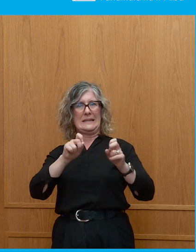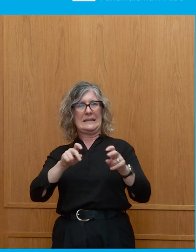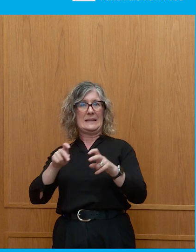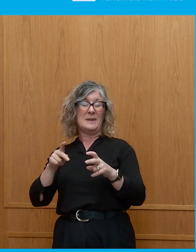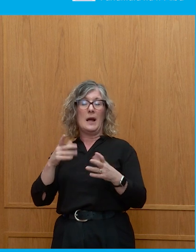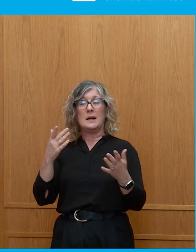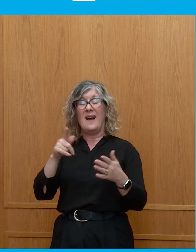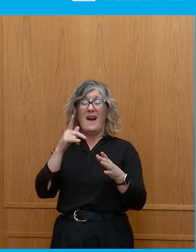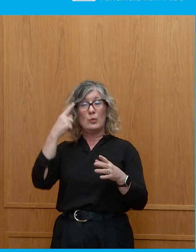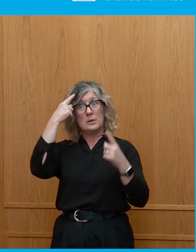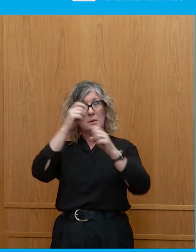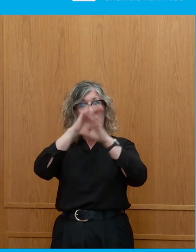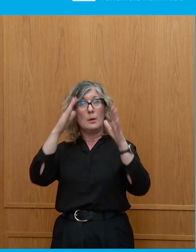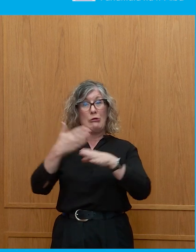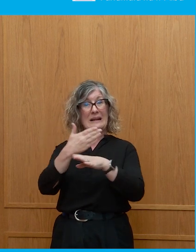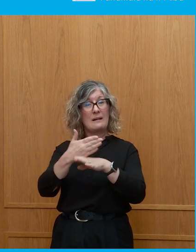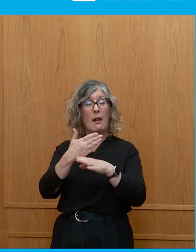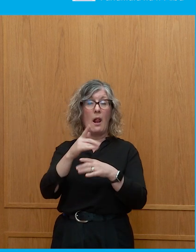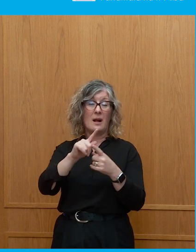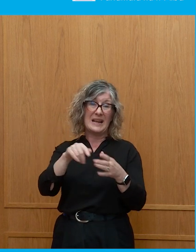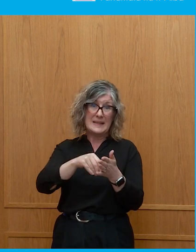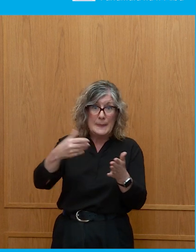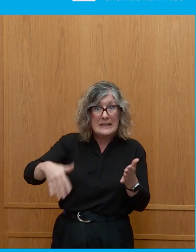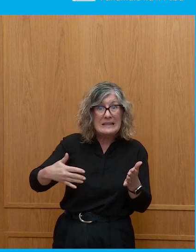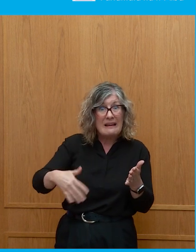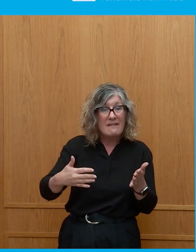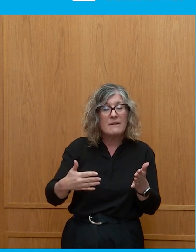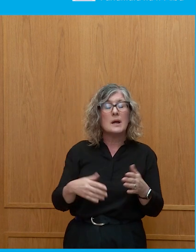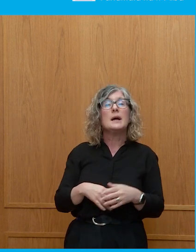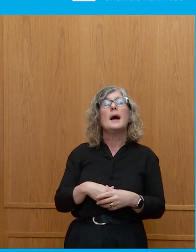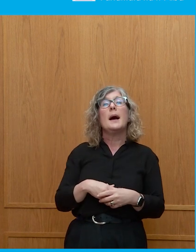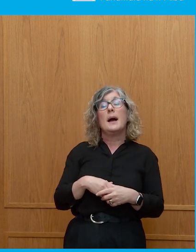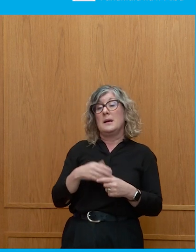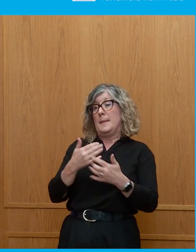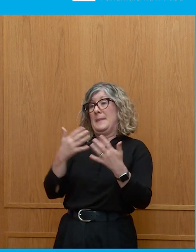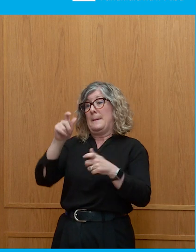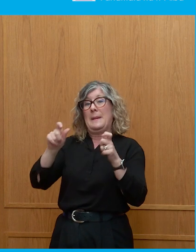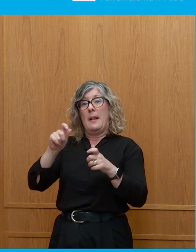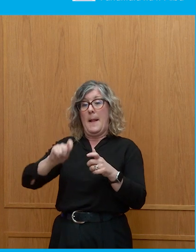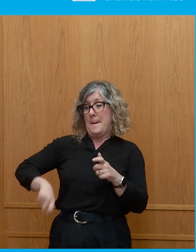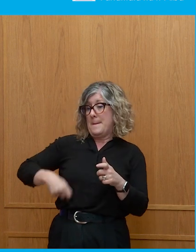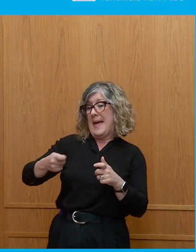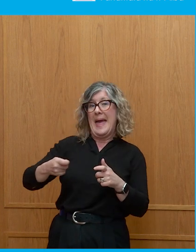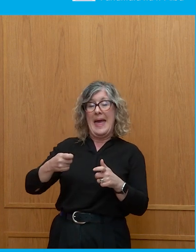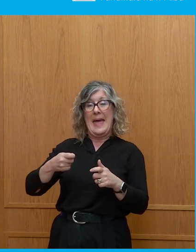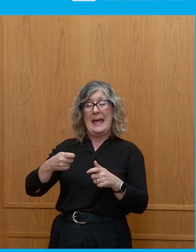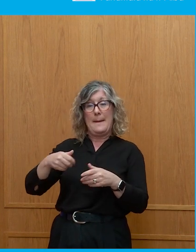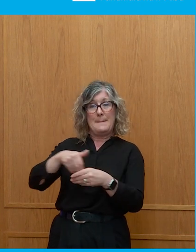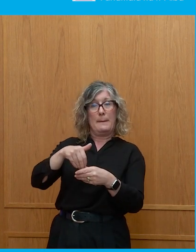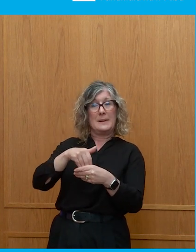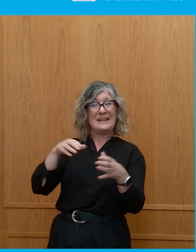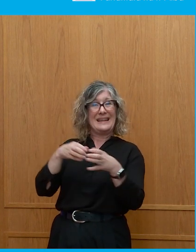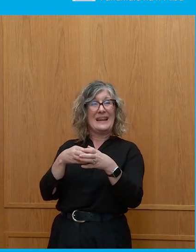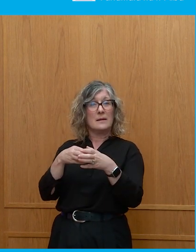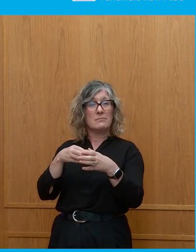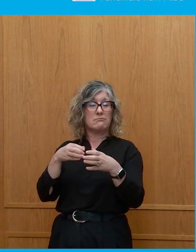expensive, you know, it's expensive. Membership of parties is falling across the board. mean, the SNP published its membership figures, was it yesterday